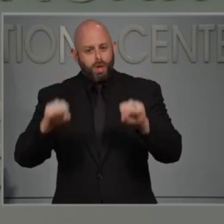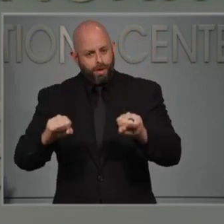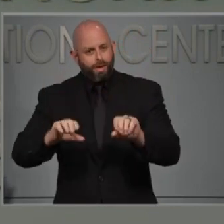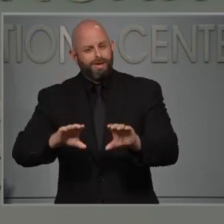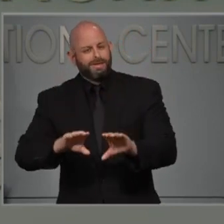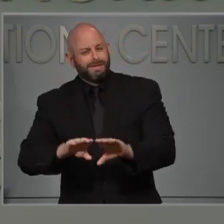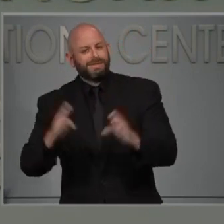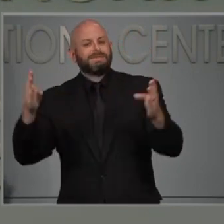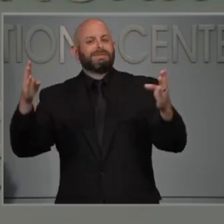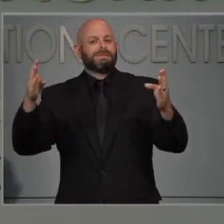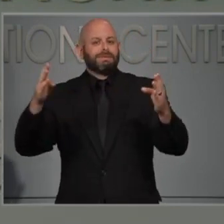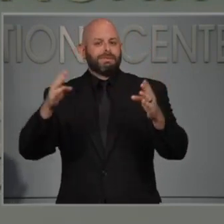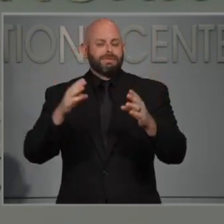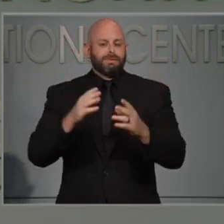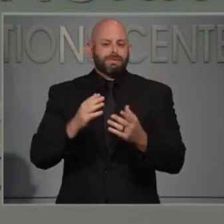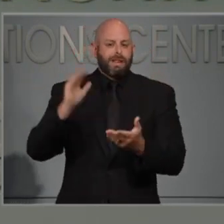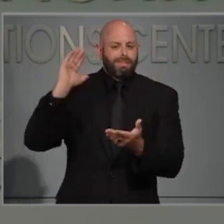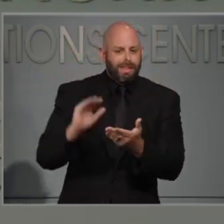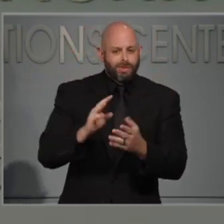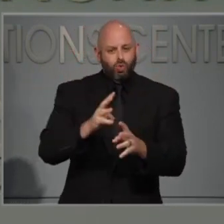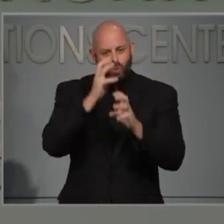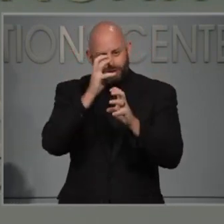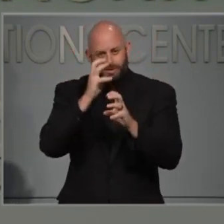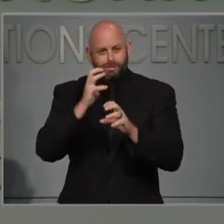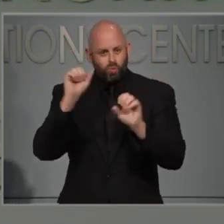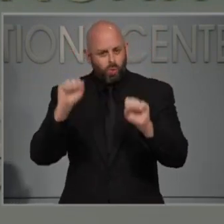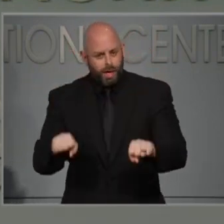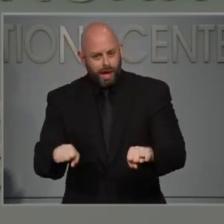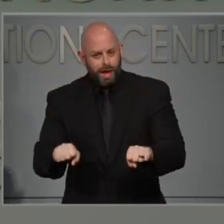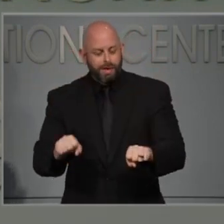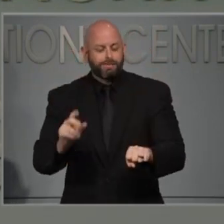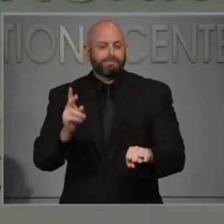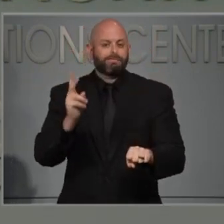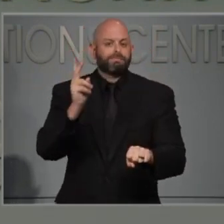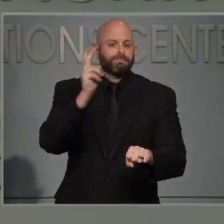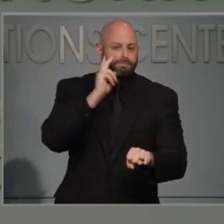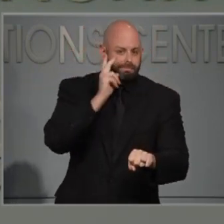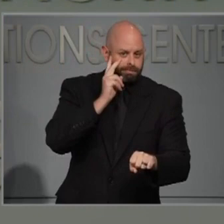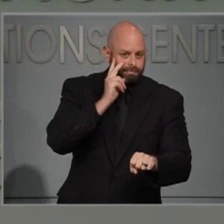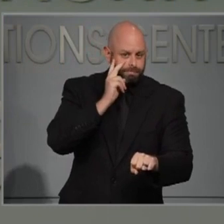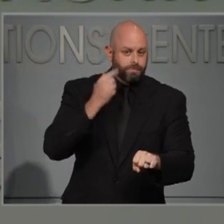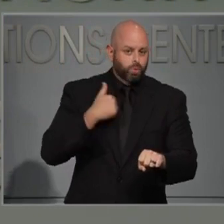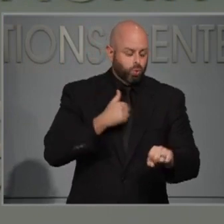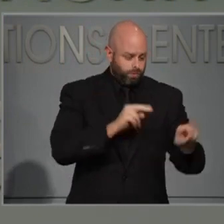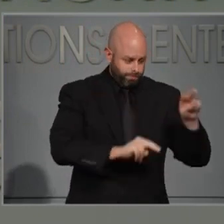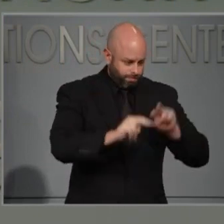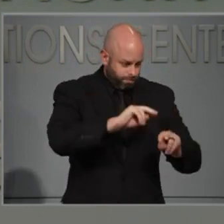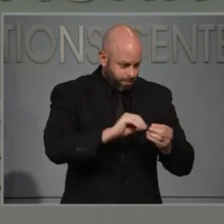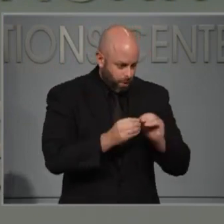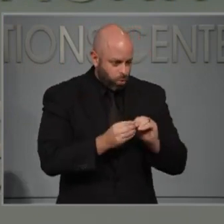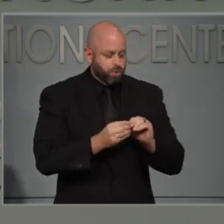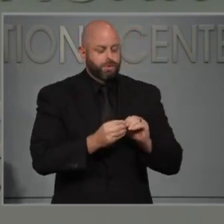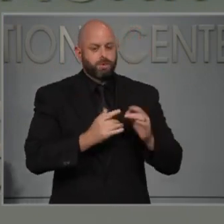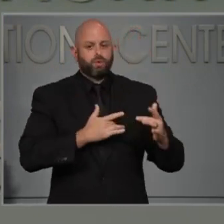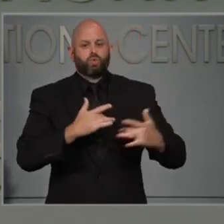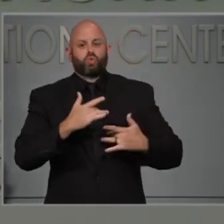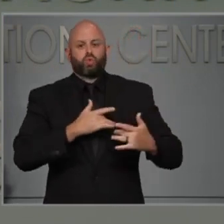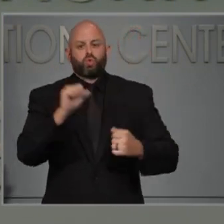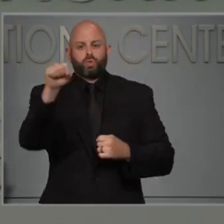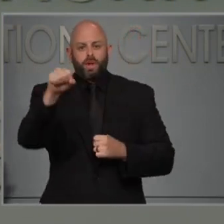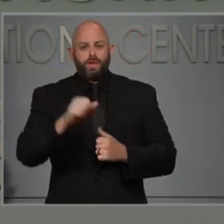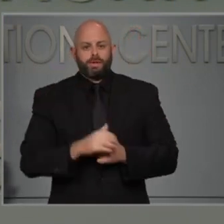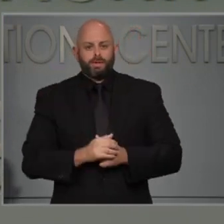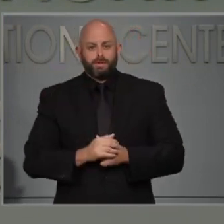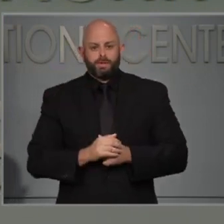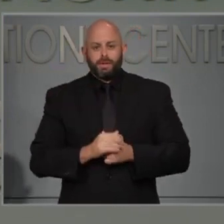as we go further. But we're looking at these numbers and we're concerned about them. And at the first